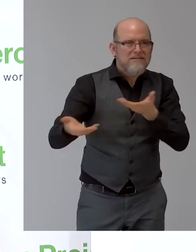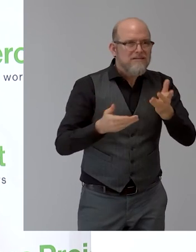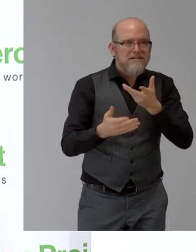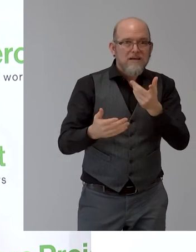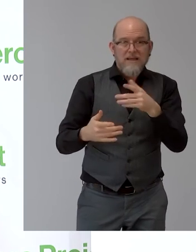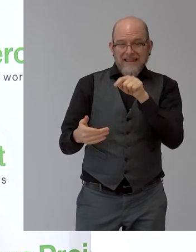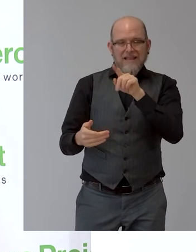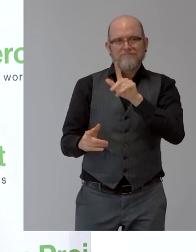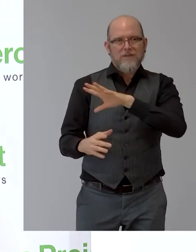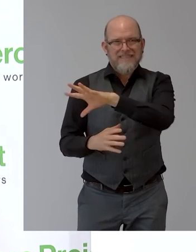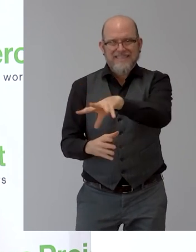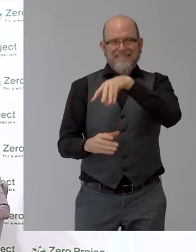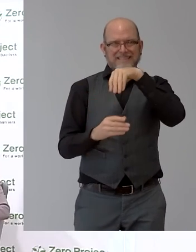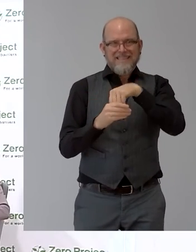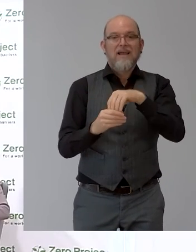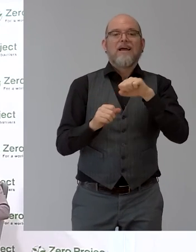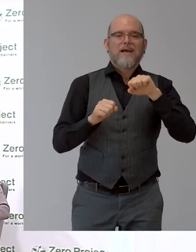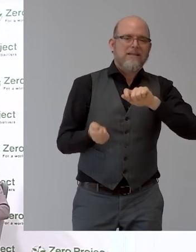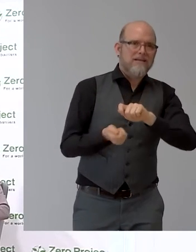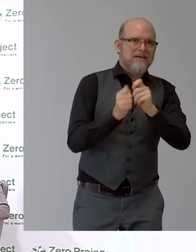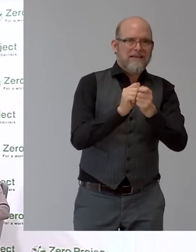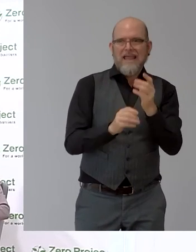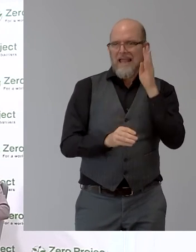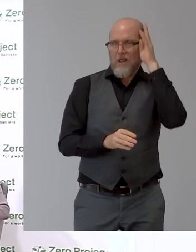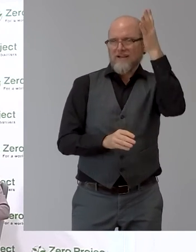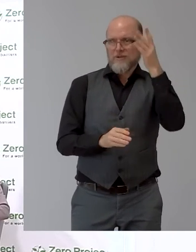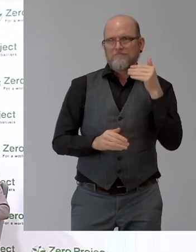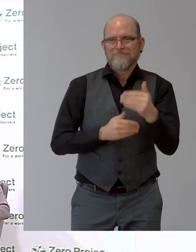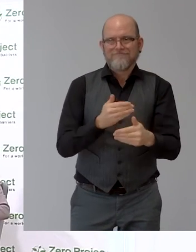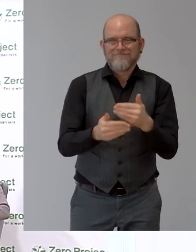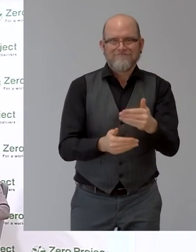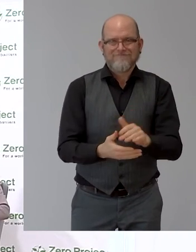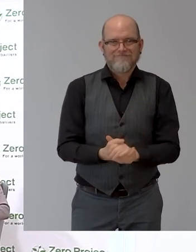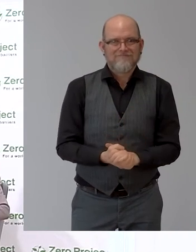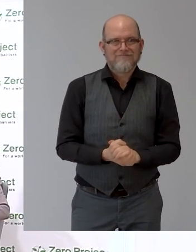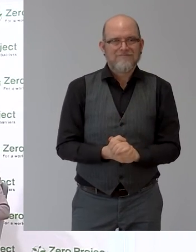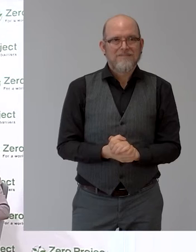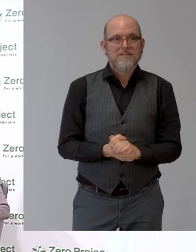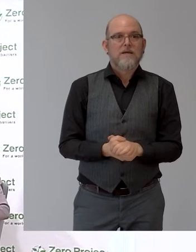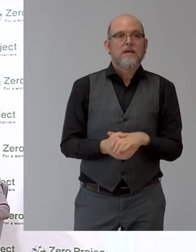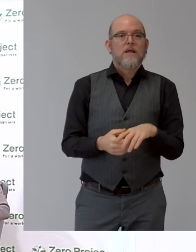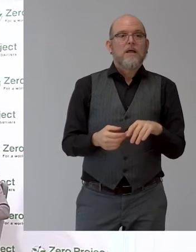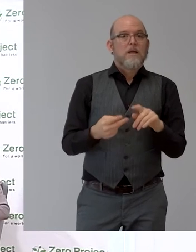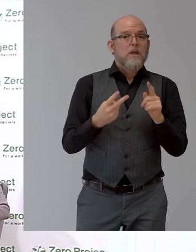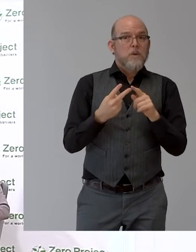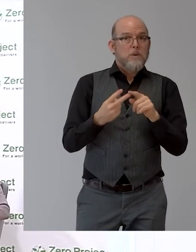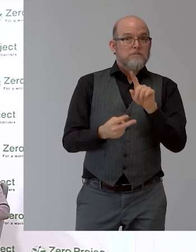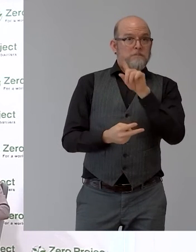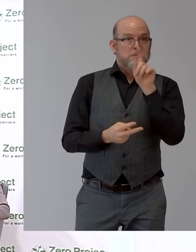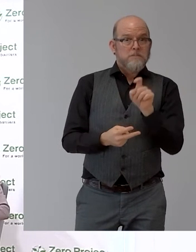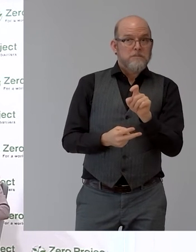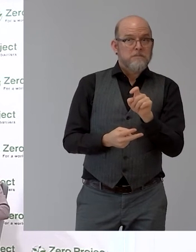really innovative for me. And the second question is, as far as I know, there is already an Austrian